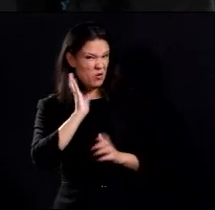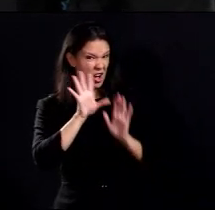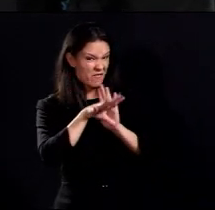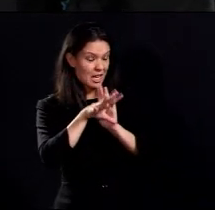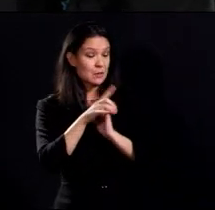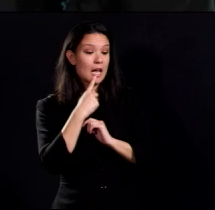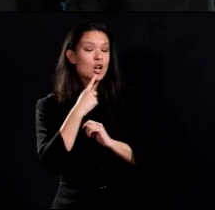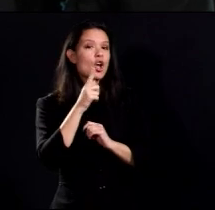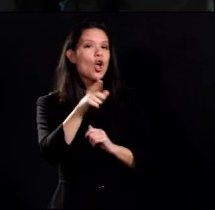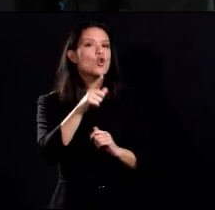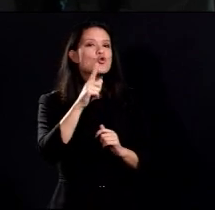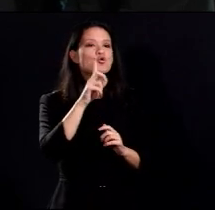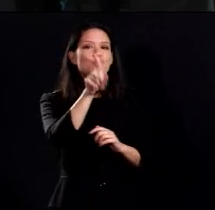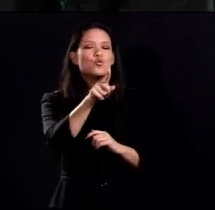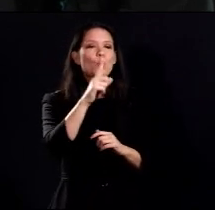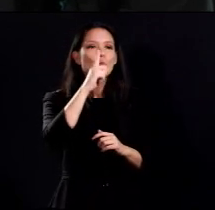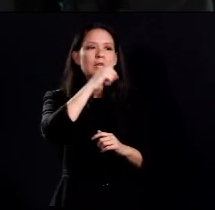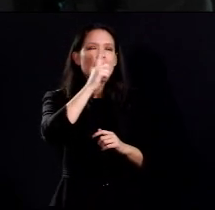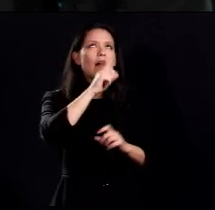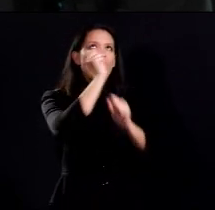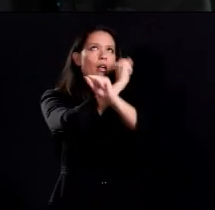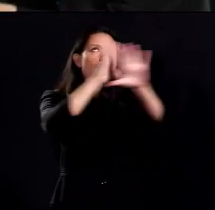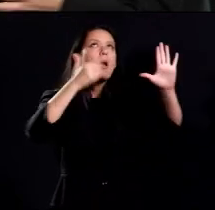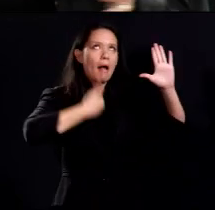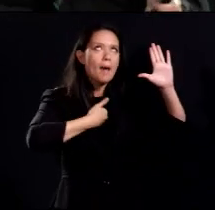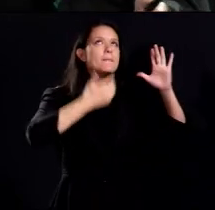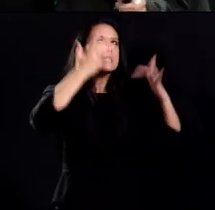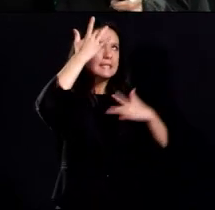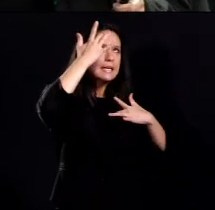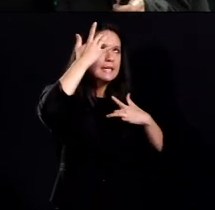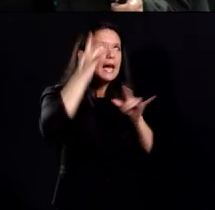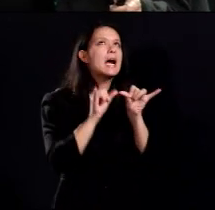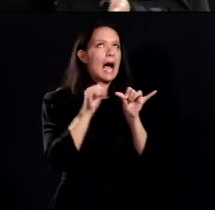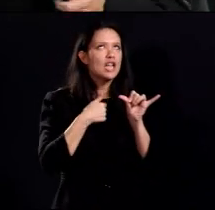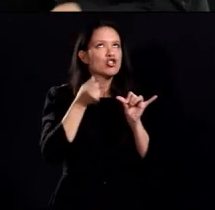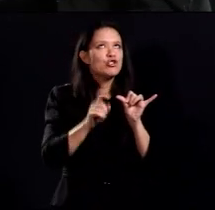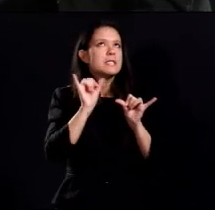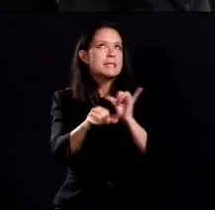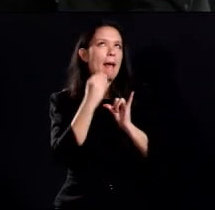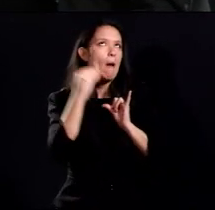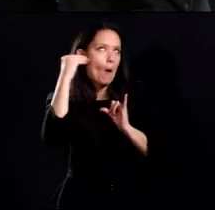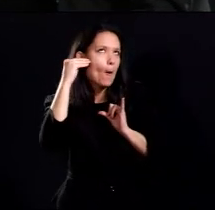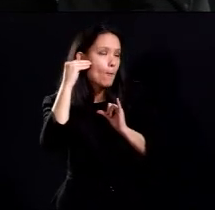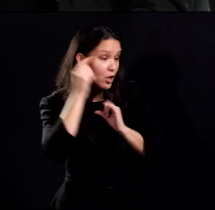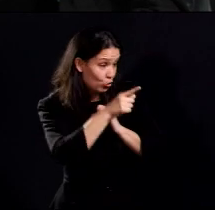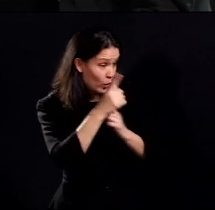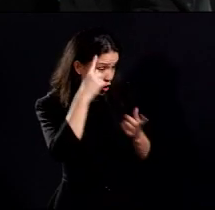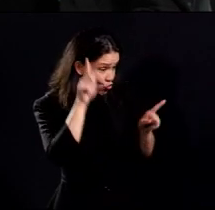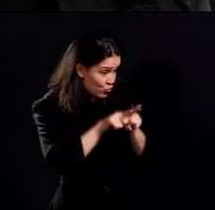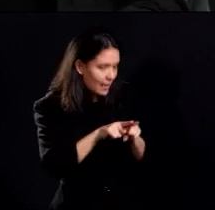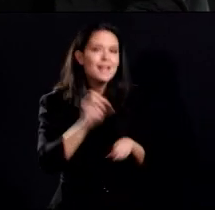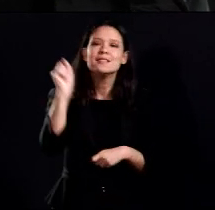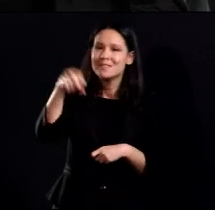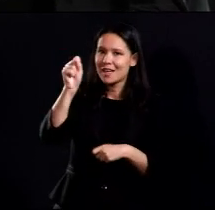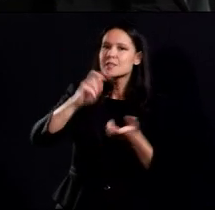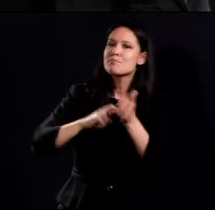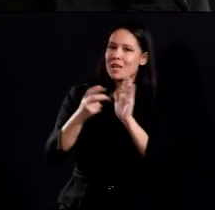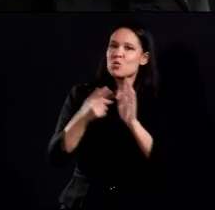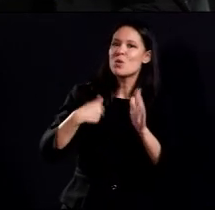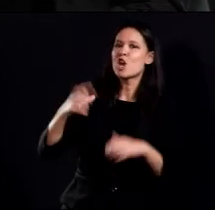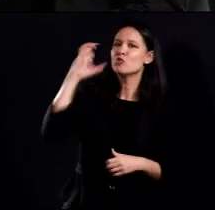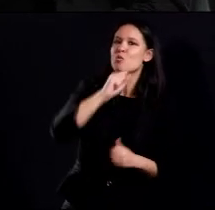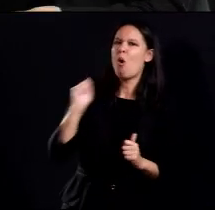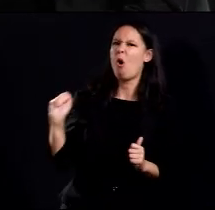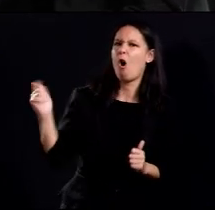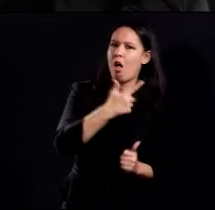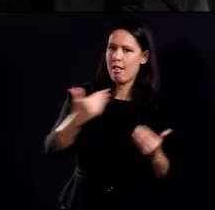and stay home. Would you agree with that? Right. We call it universally assuming everybody has the infection because we don't